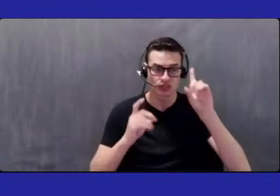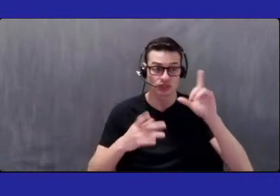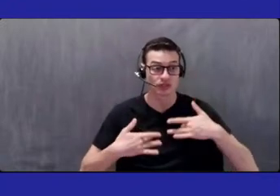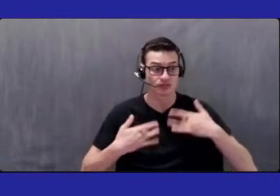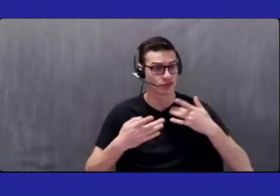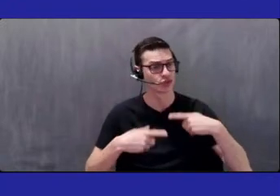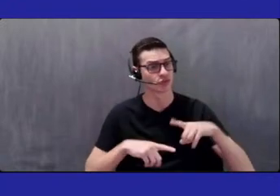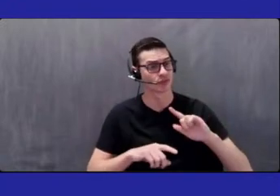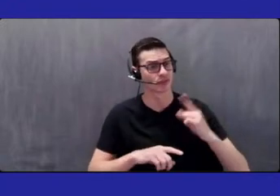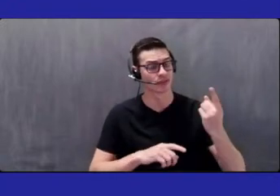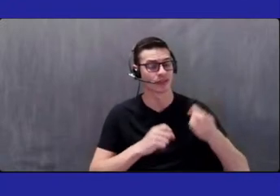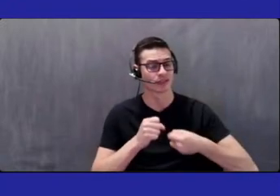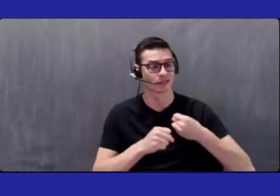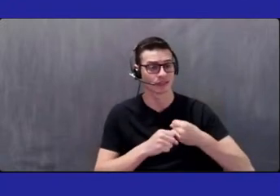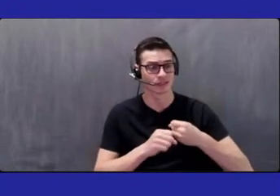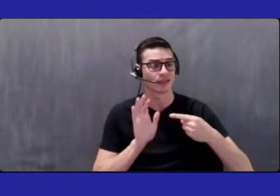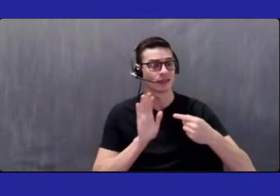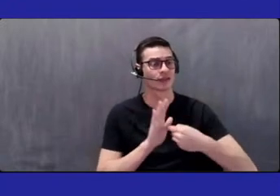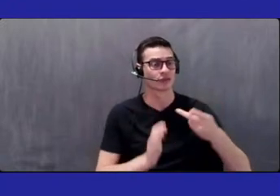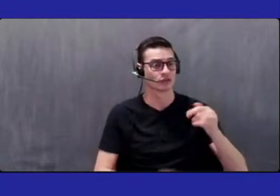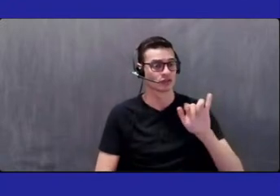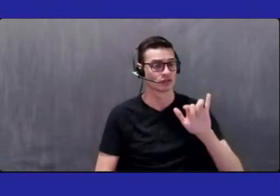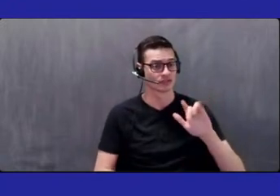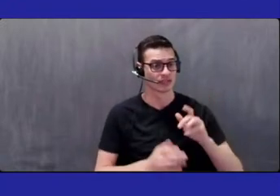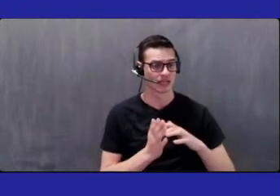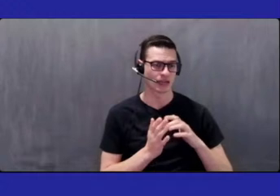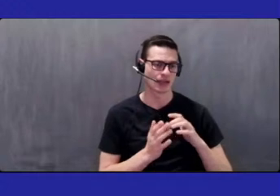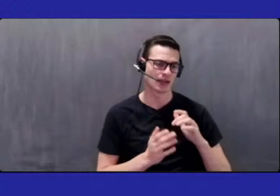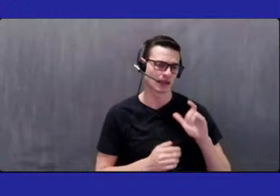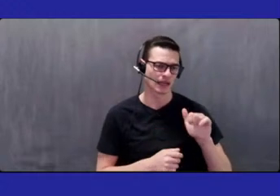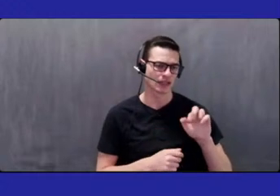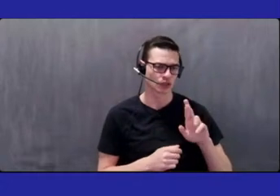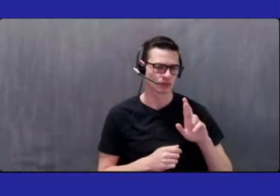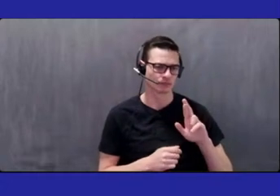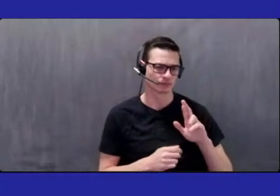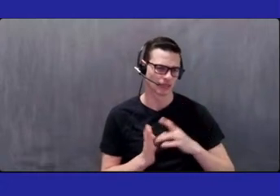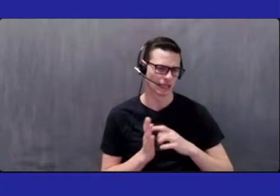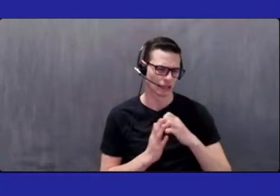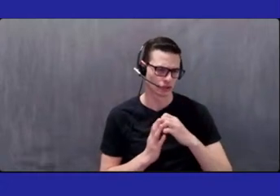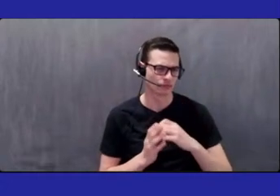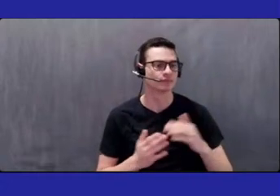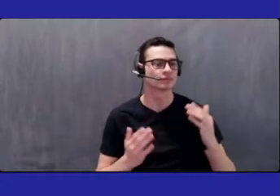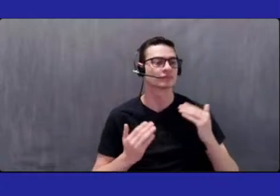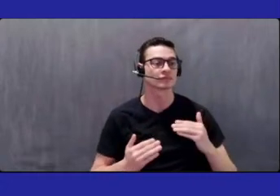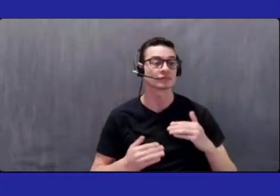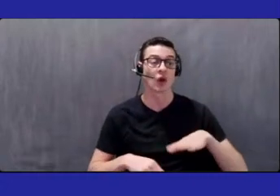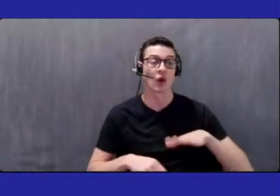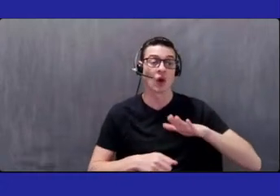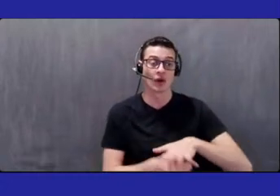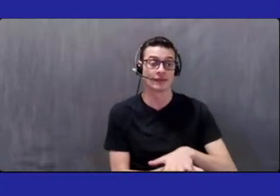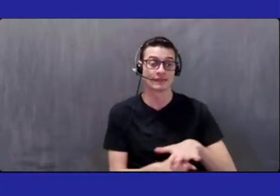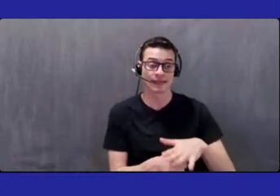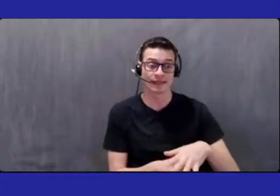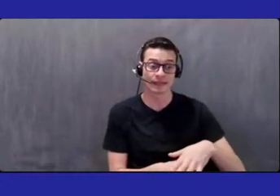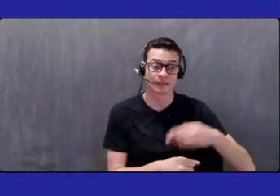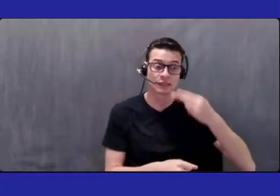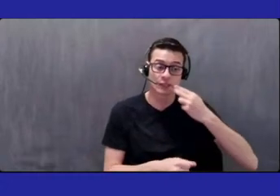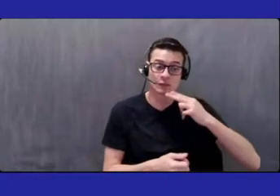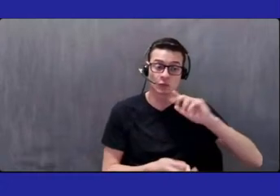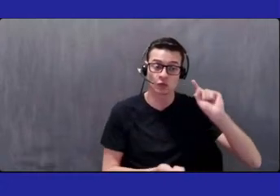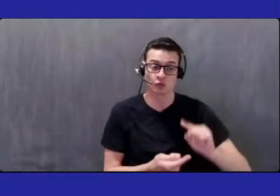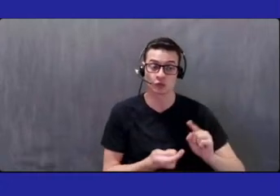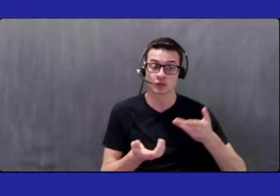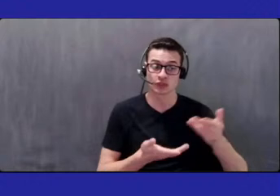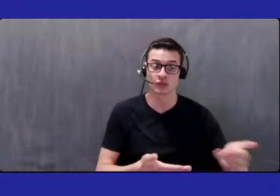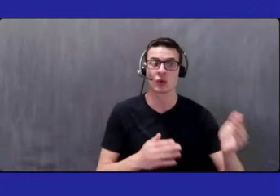example, HIV and cancer. We've launched an on-site smoking cessation service. And we also do provide teen clinic